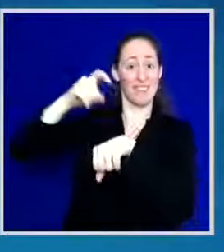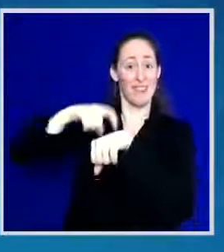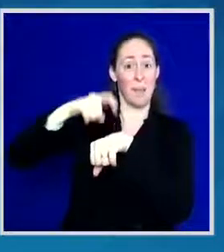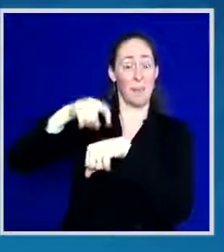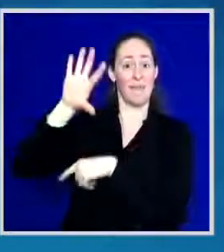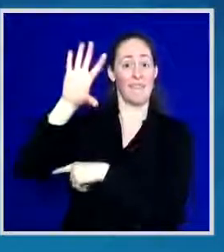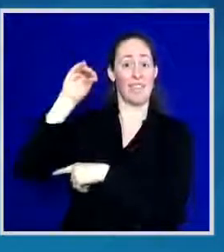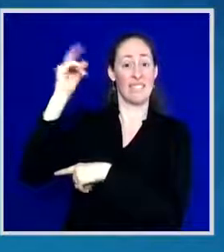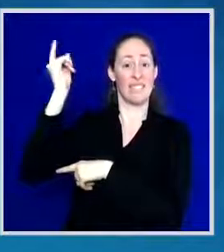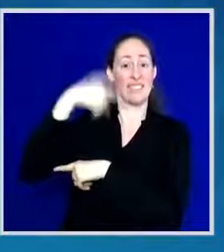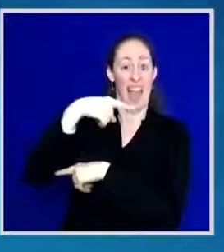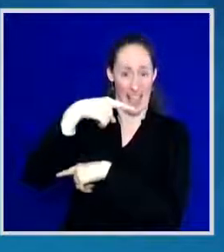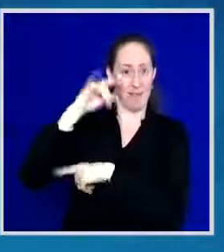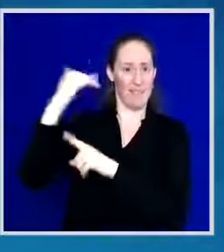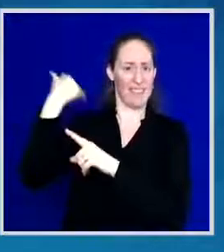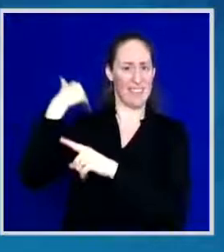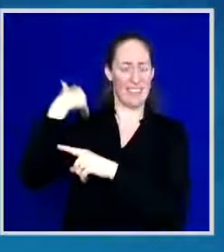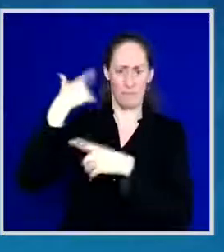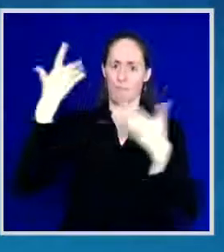into law.